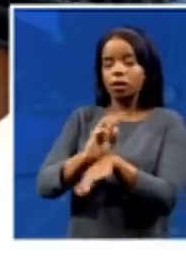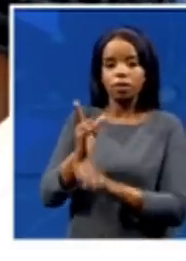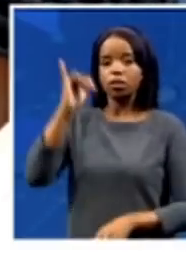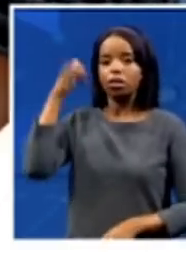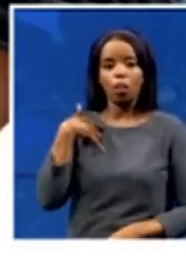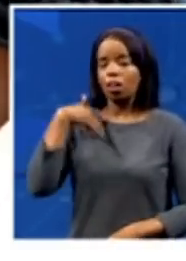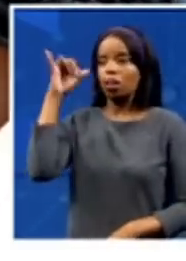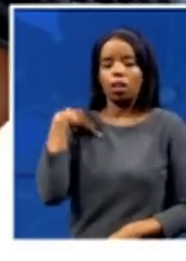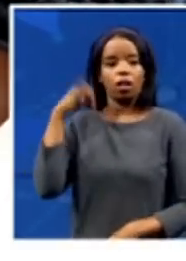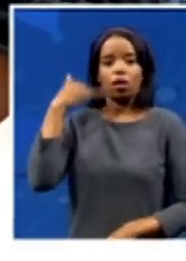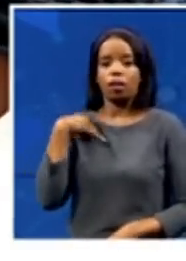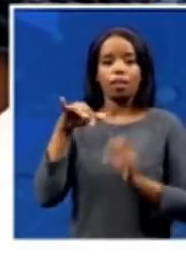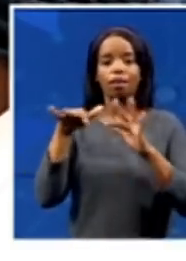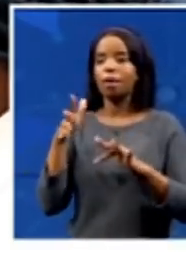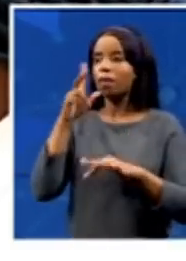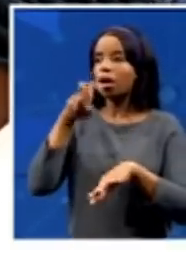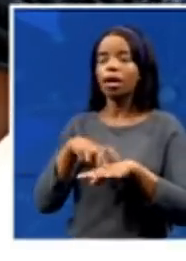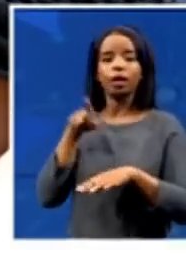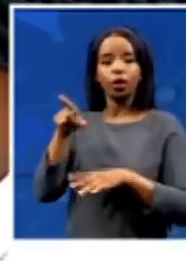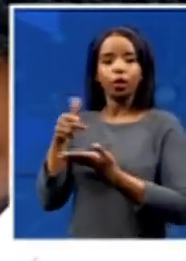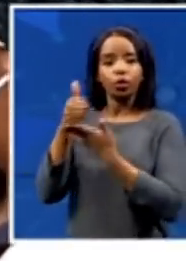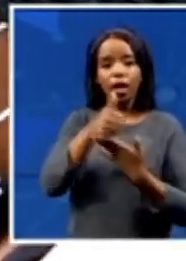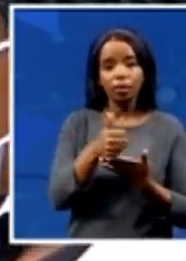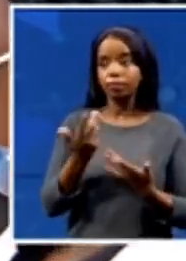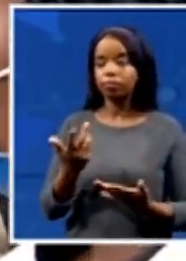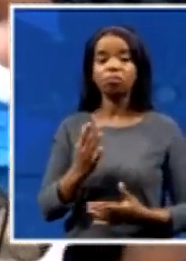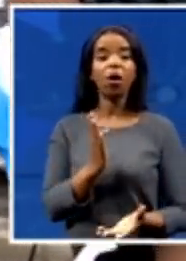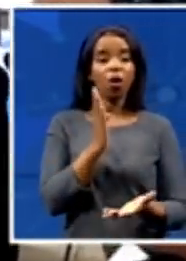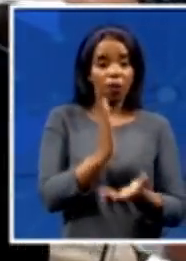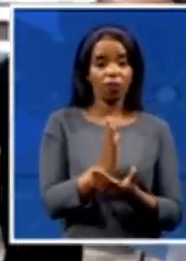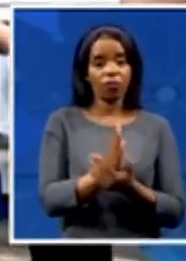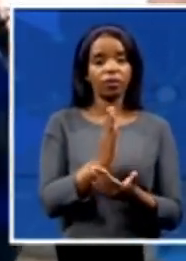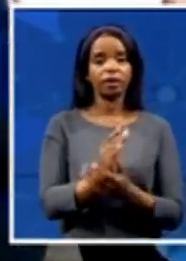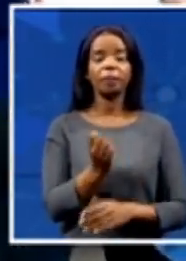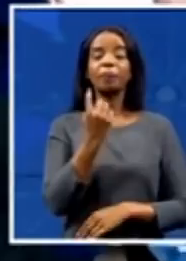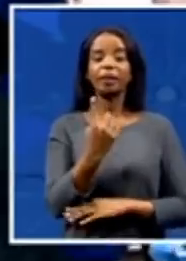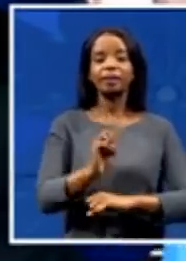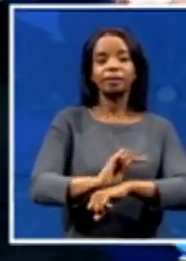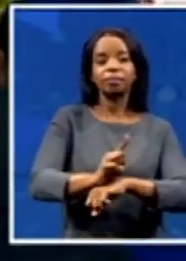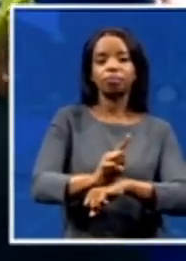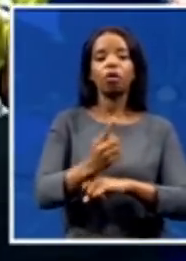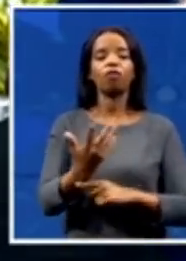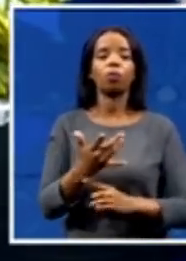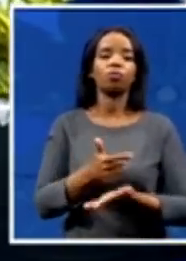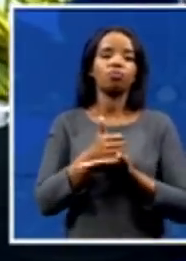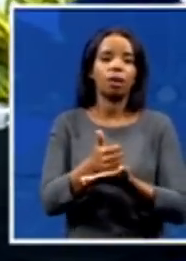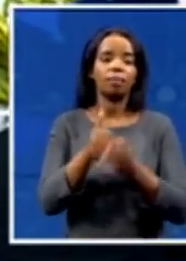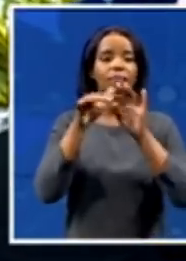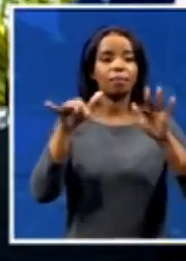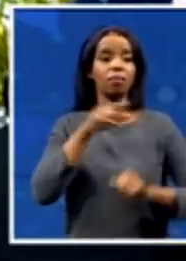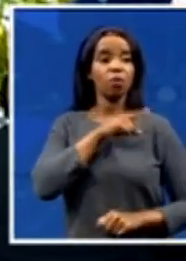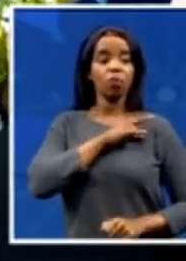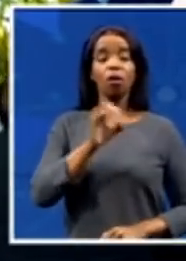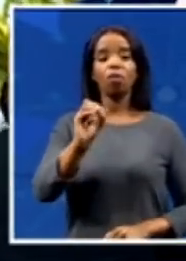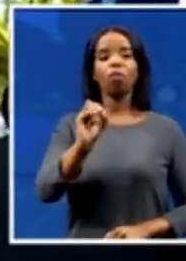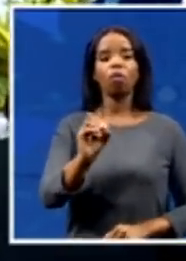course, each and every minute is a minute of response, because there are committee members who are still forwarding reports that there are